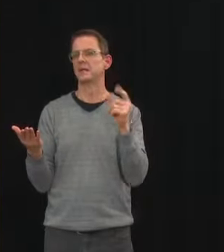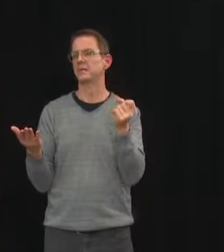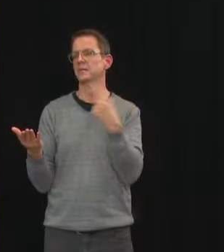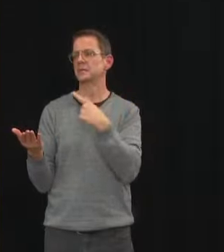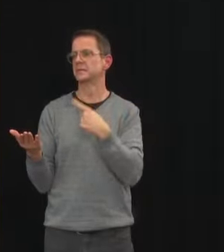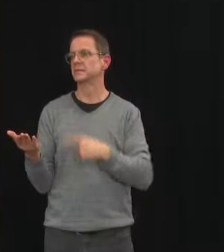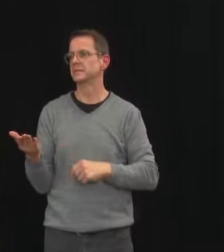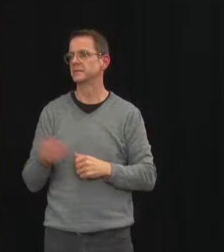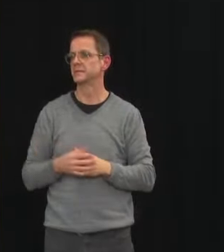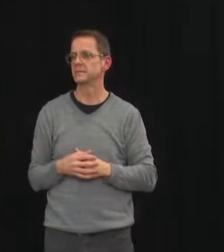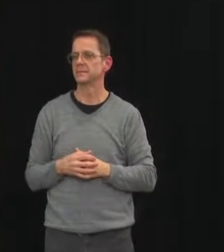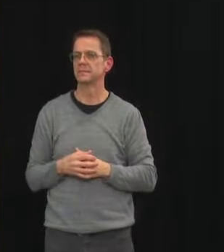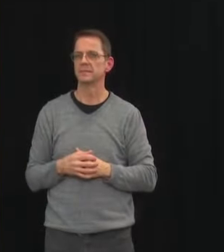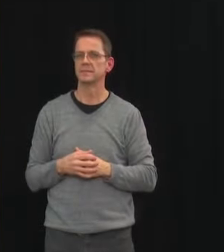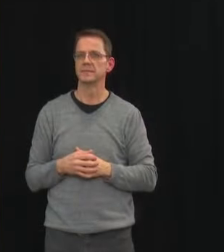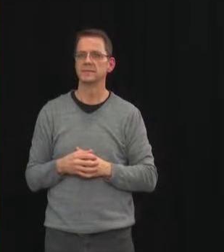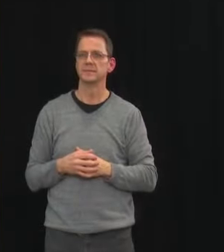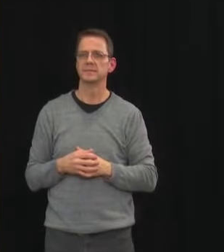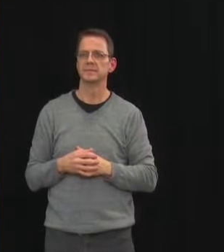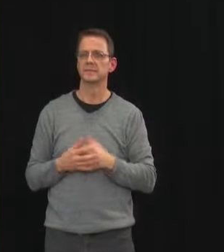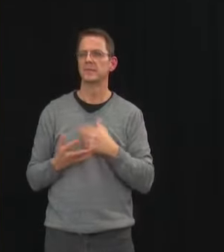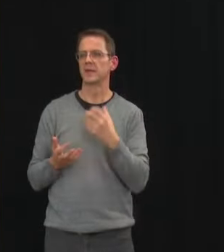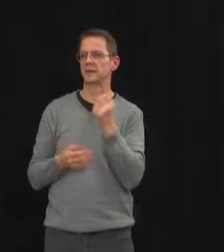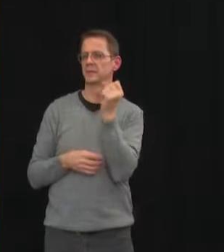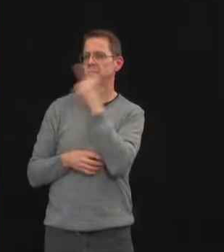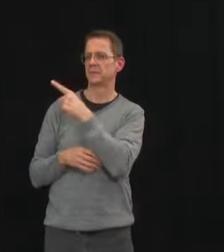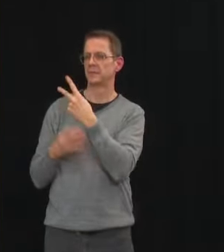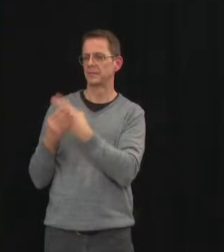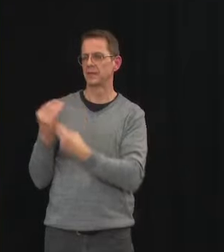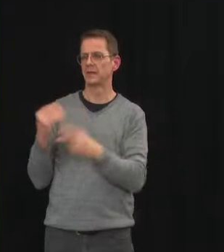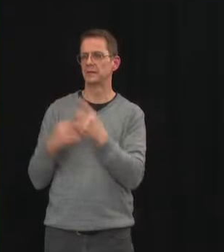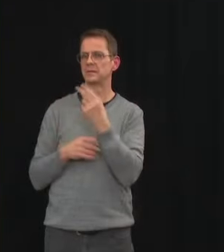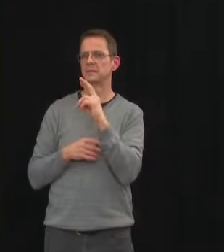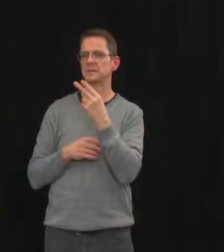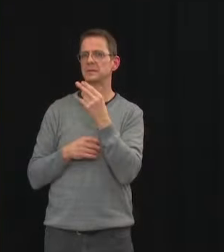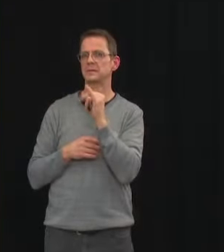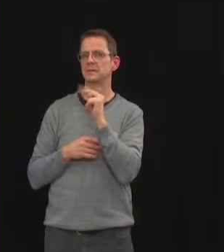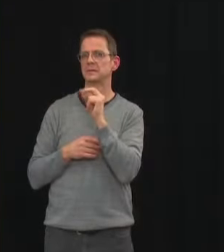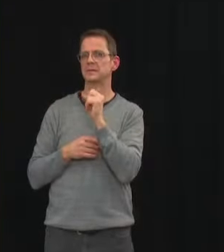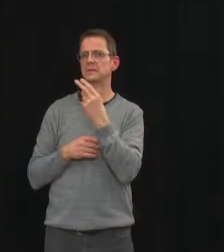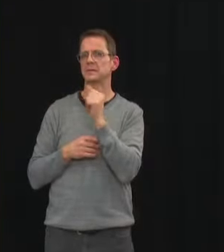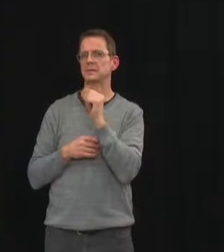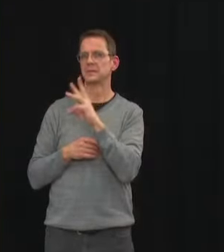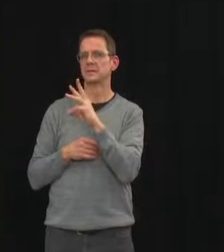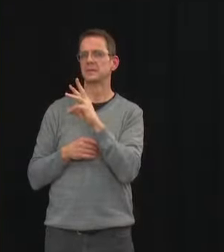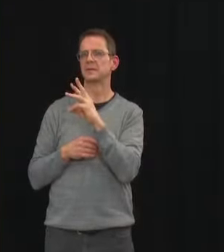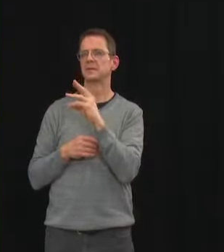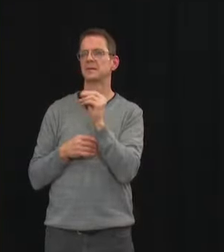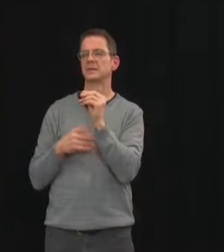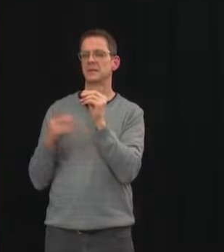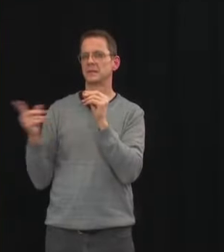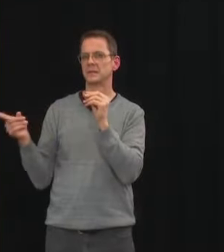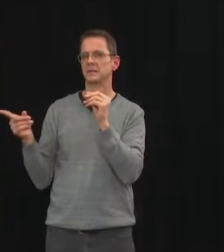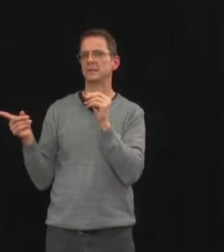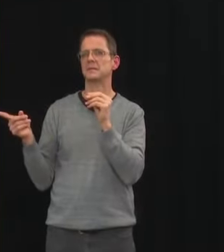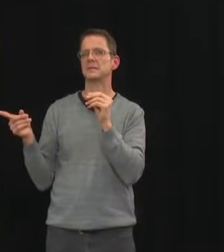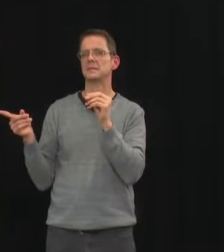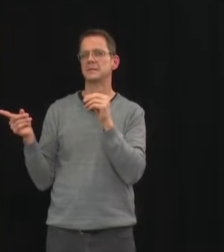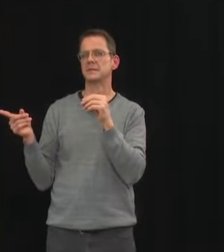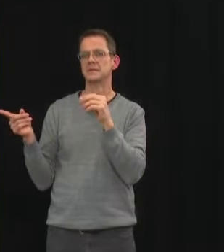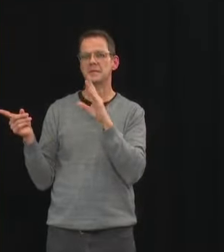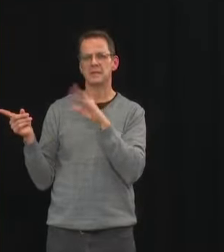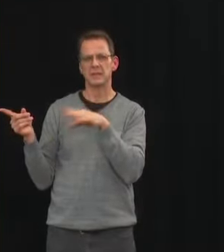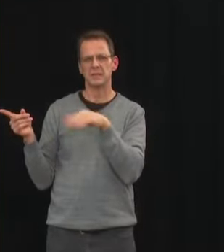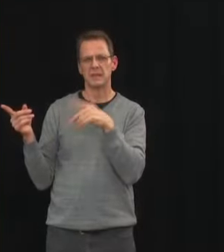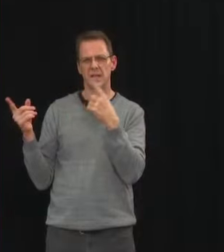uh the premier and Dr. Hinshaw. What is happening in the northern health region? mean cases new cases have almost doubled in the